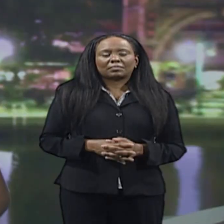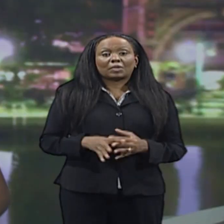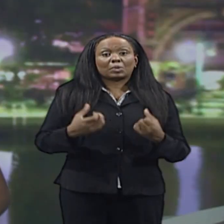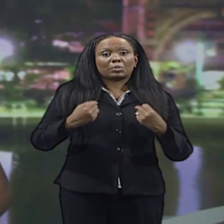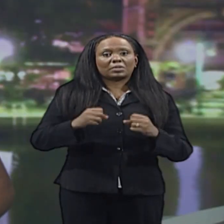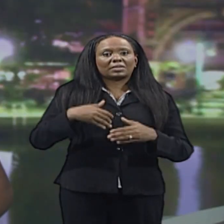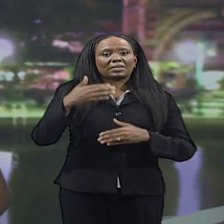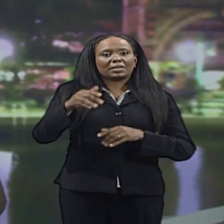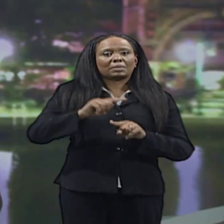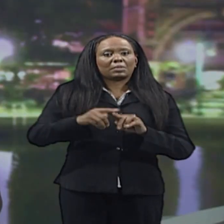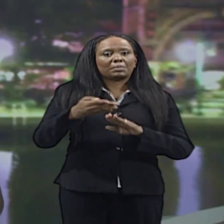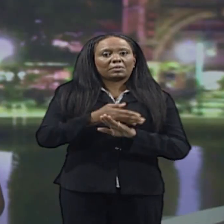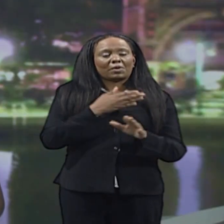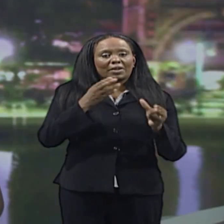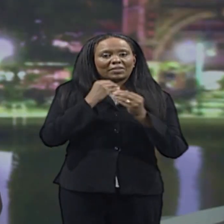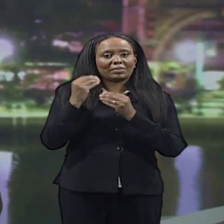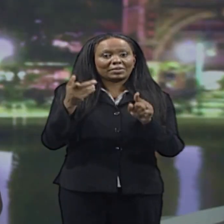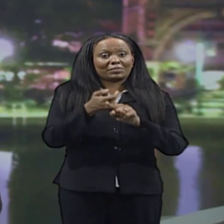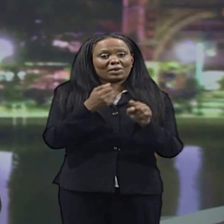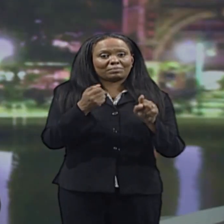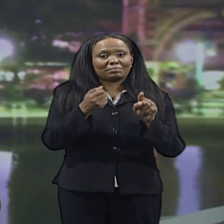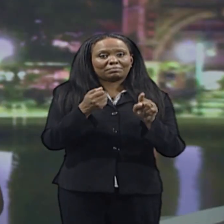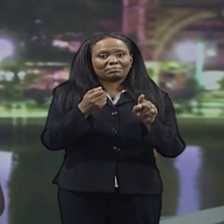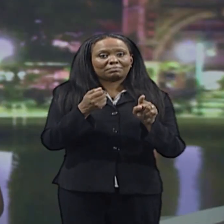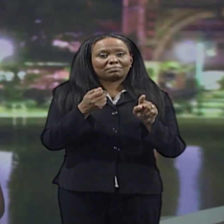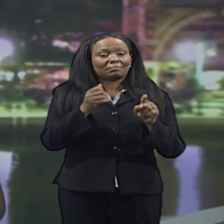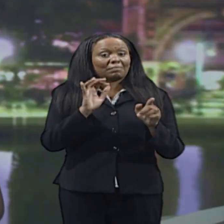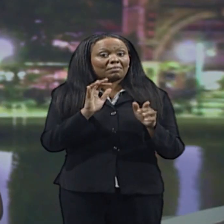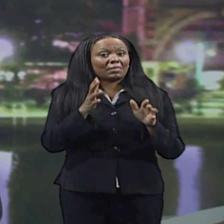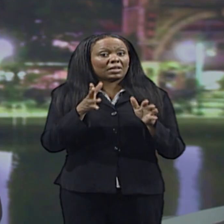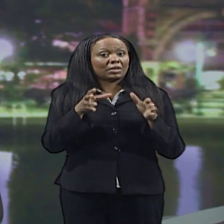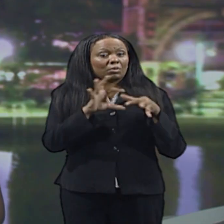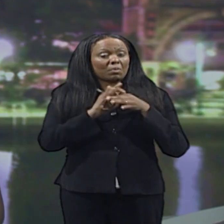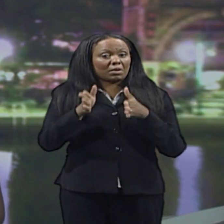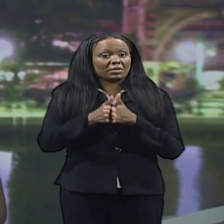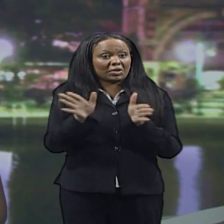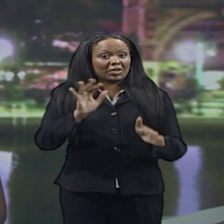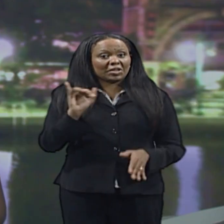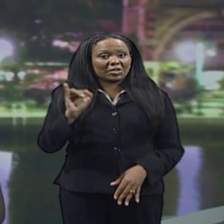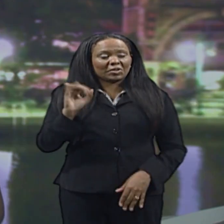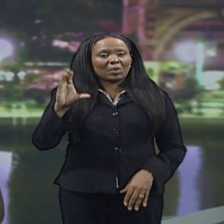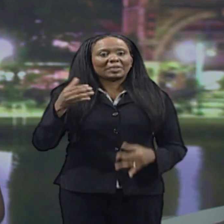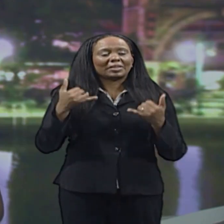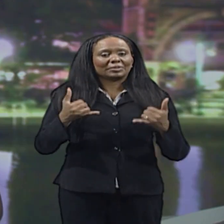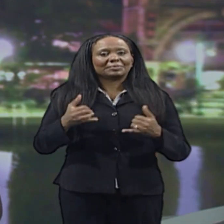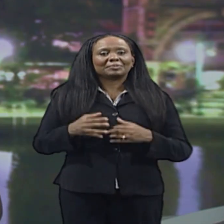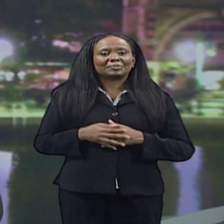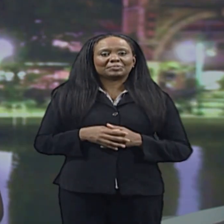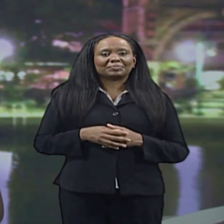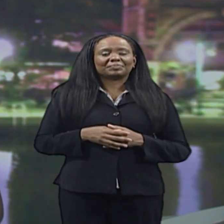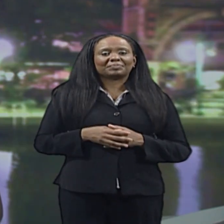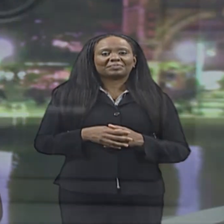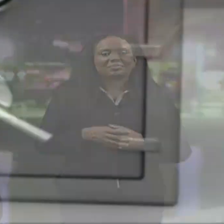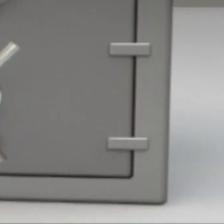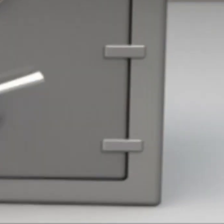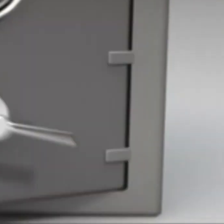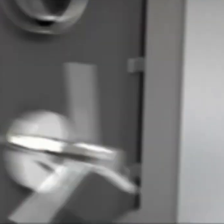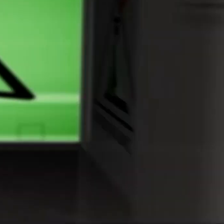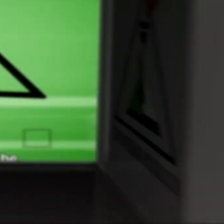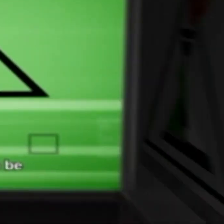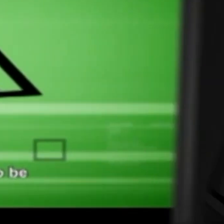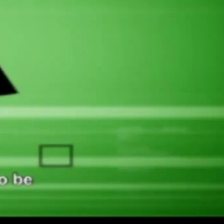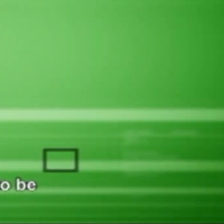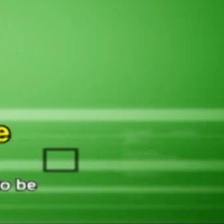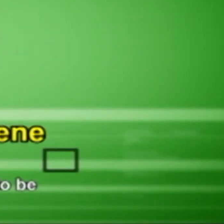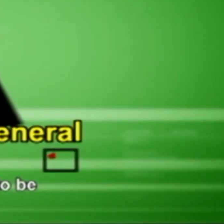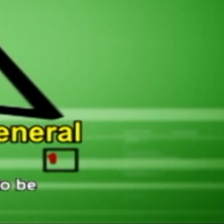Sports news is coming up next. But before we get there, here's a tip from Cooperators General Insurance. This tip of the day is